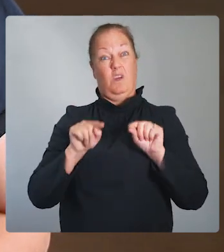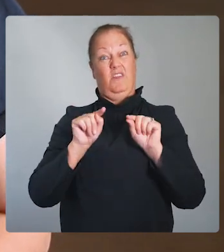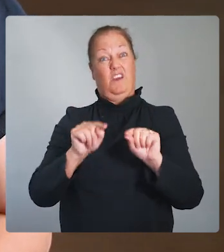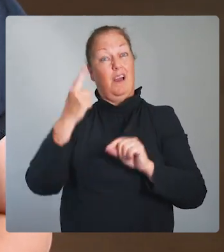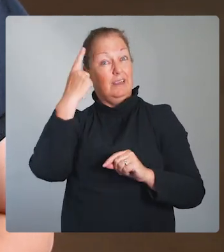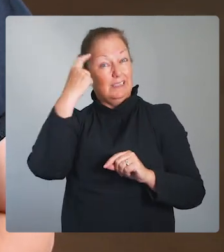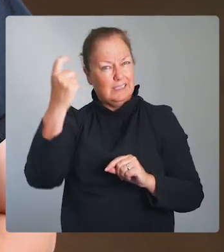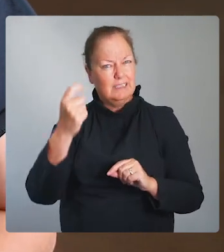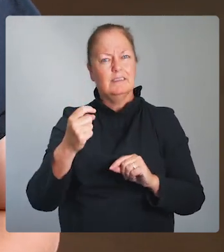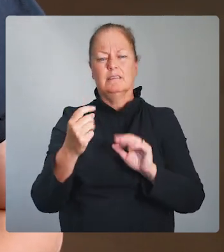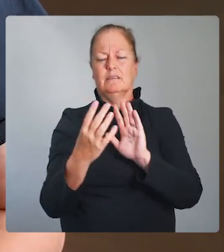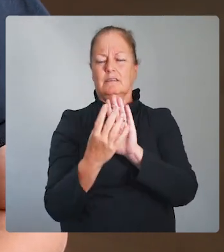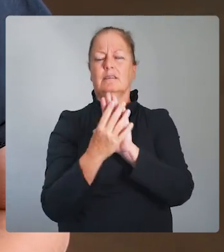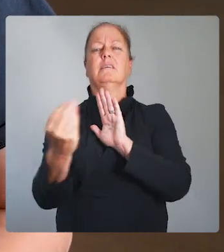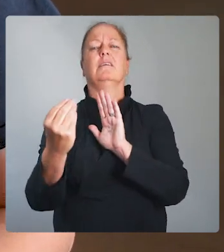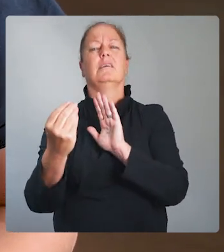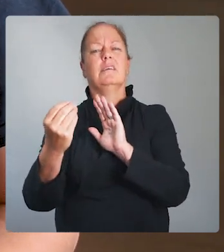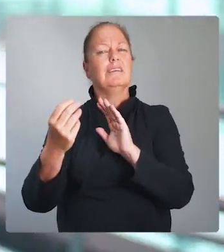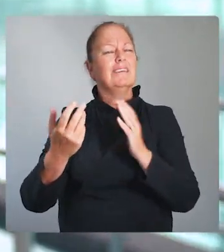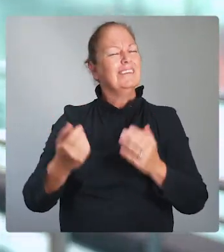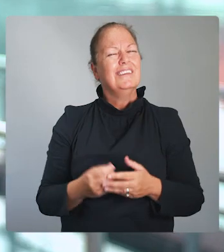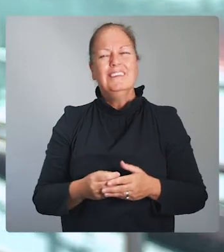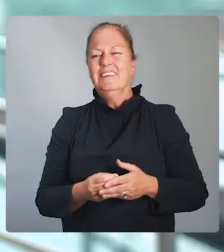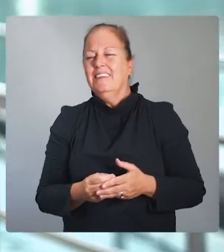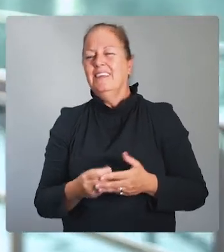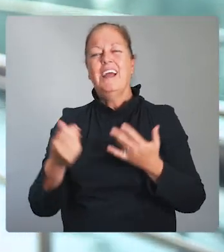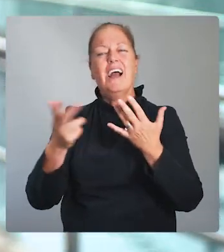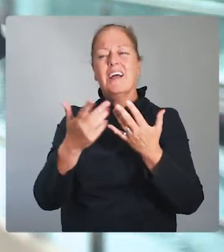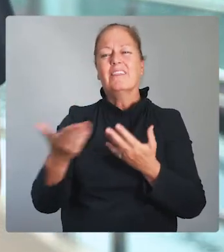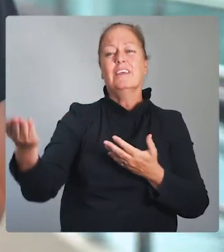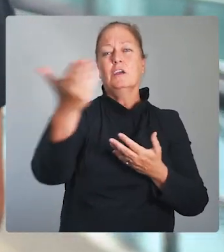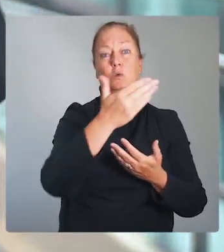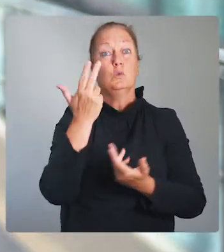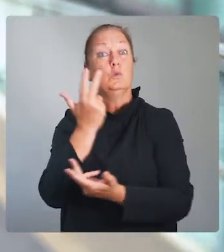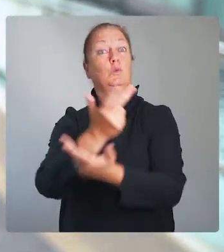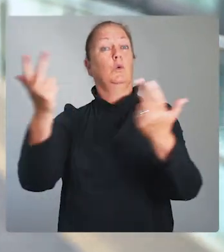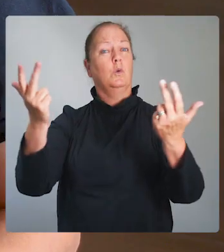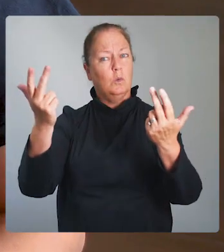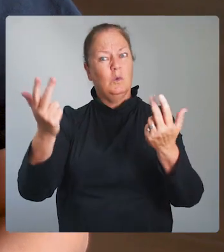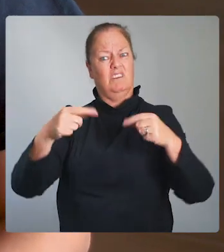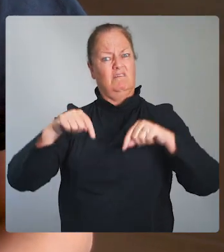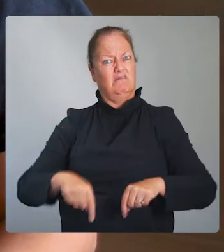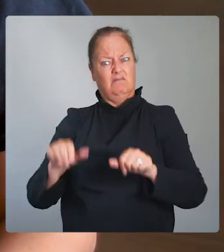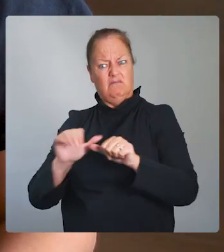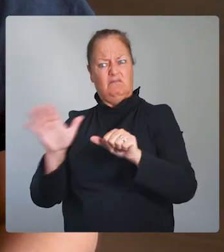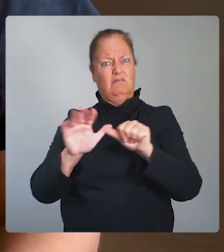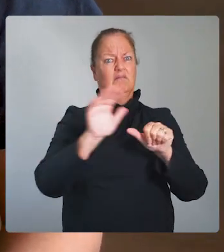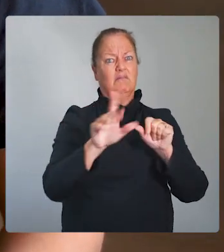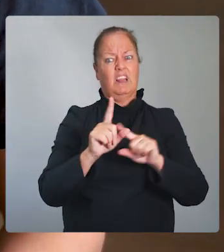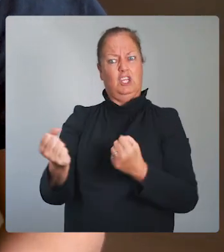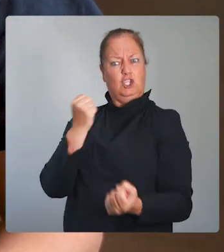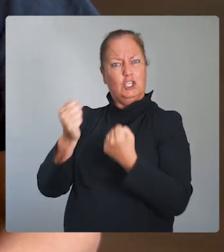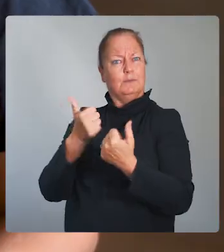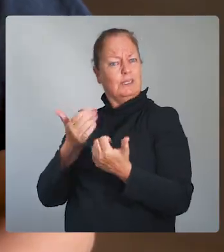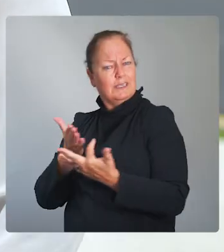I'm pretty excited about this place because I feel like it can be seen as a model for other gyms. I hope people